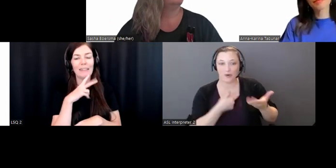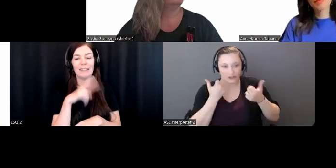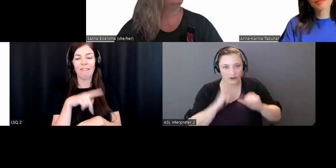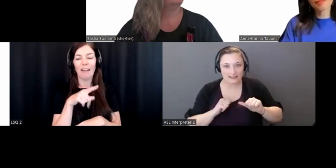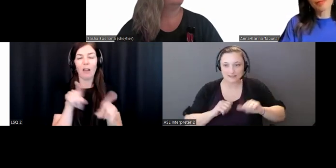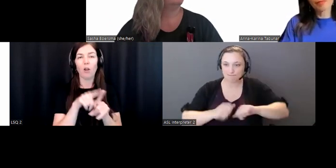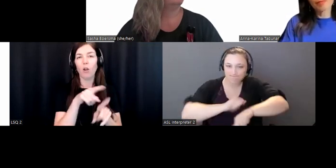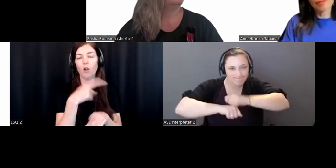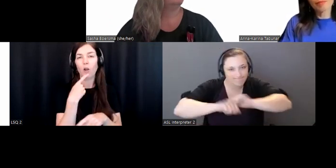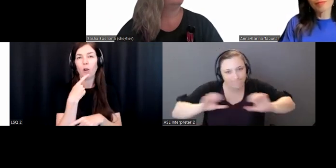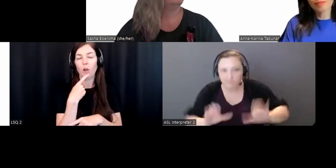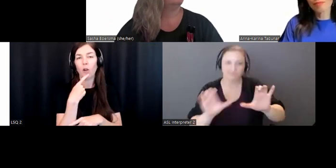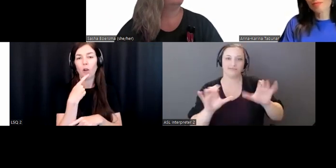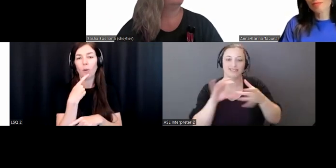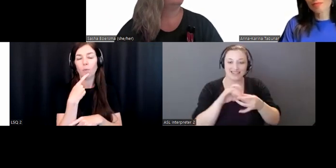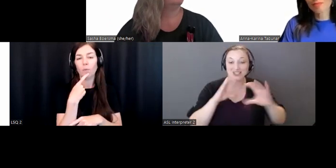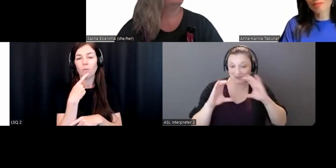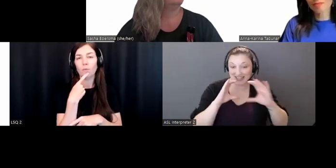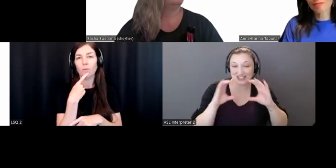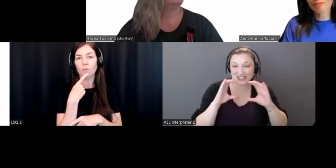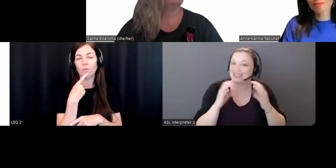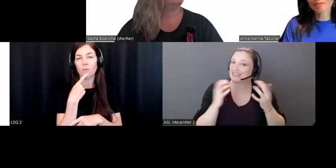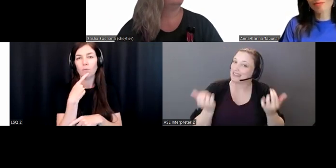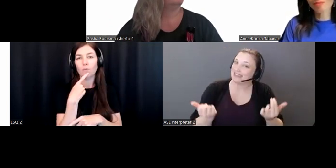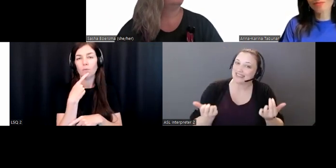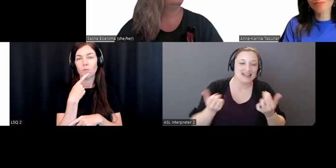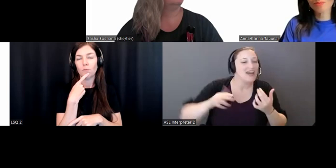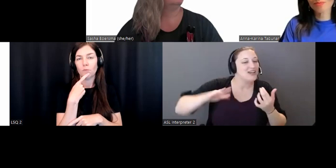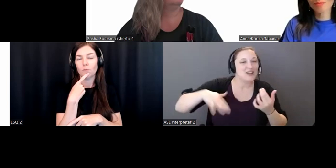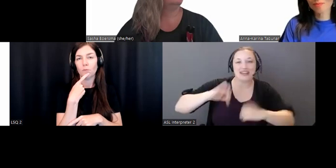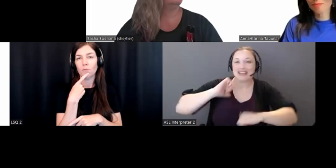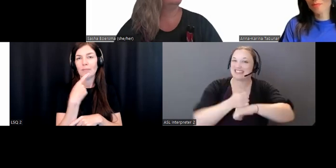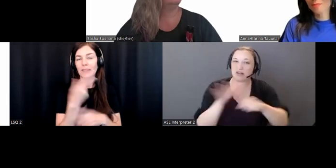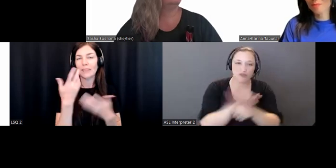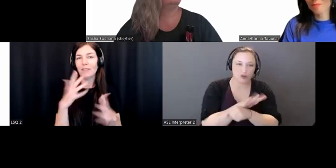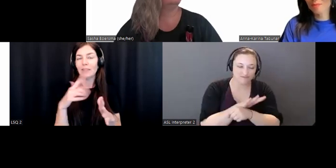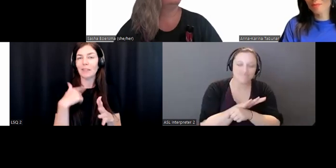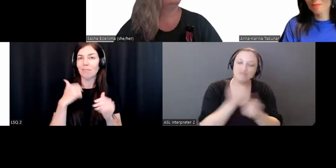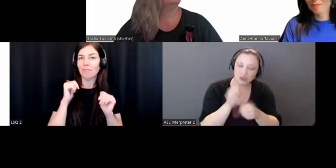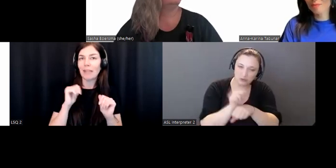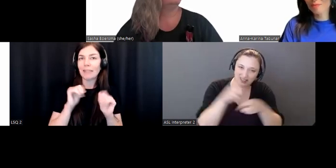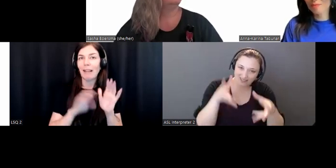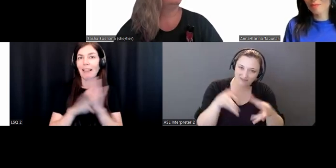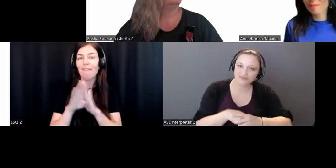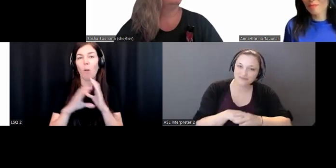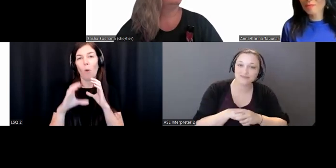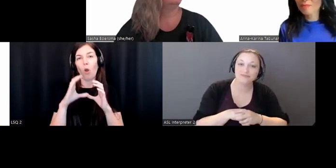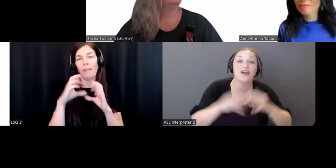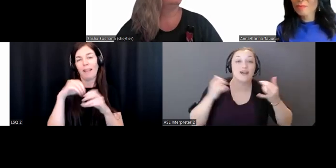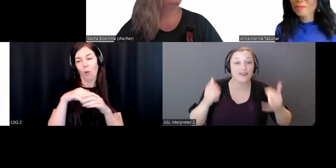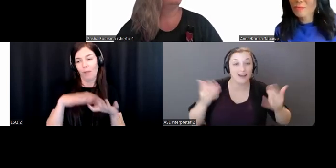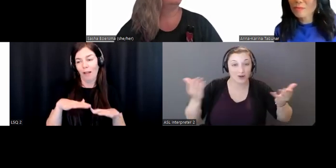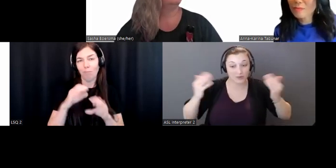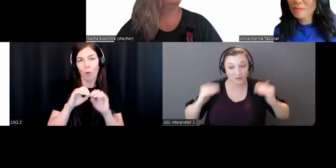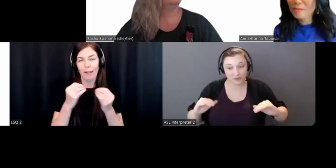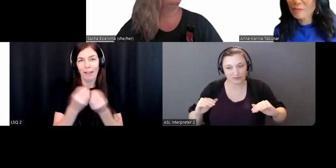our communication side. We've still got a lot of work to do on that. So, I'm moving into, I've got a